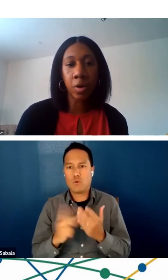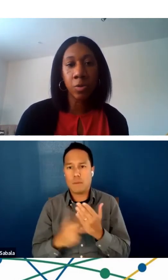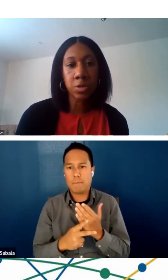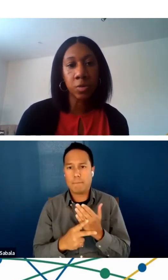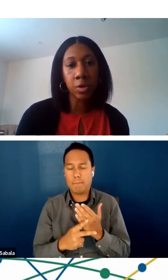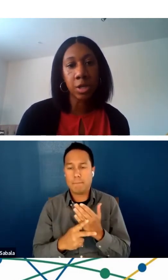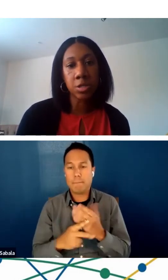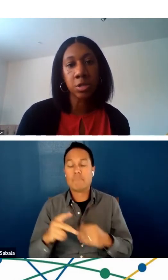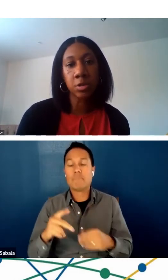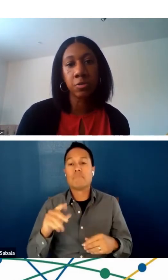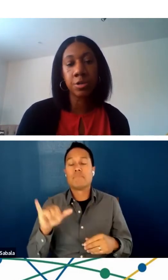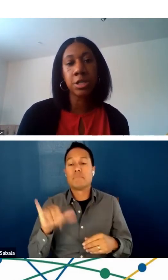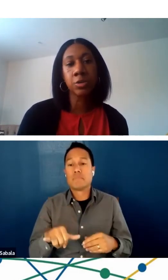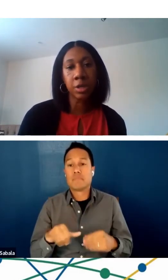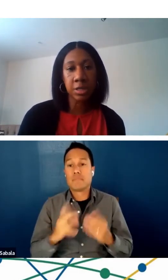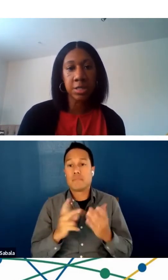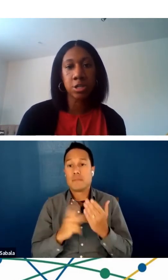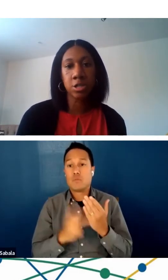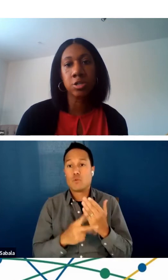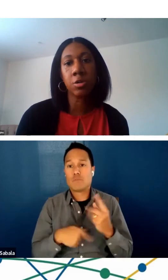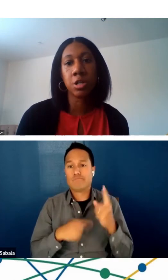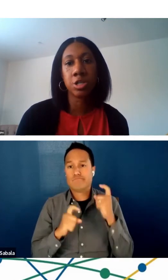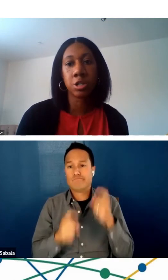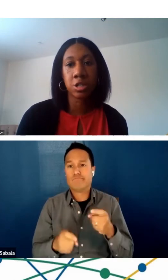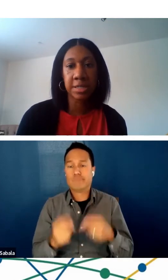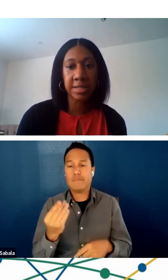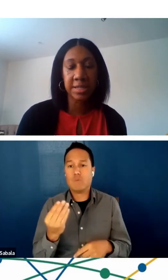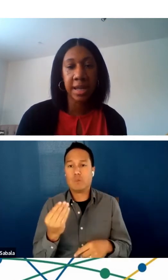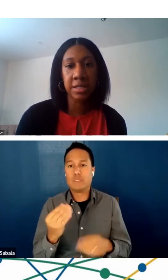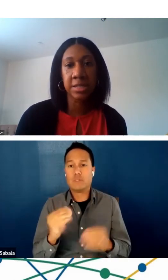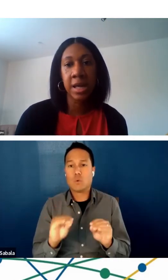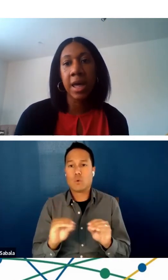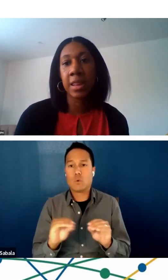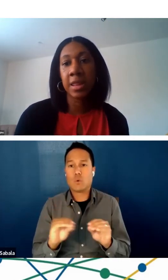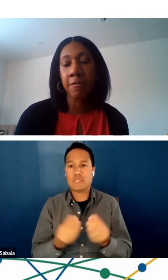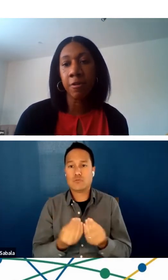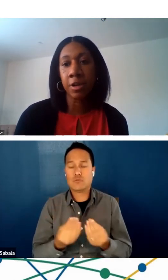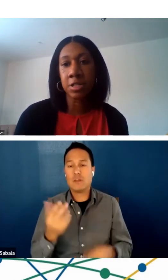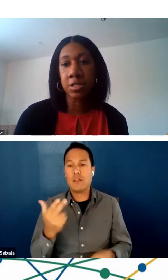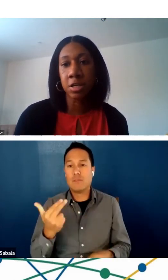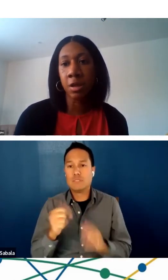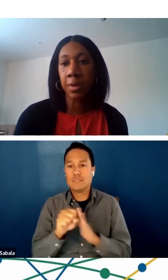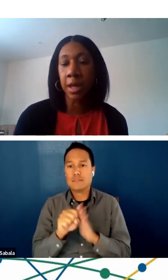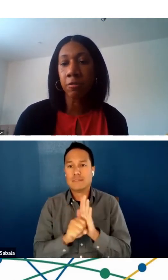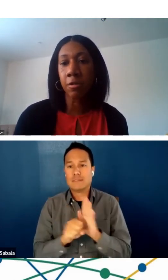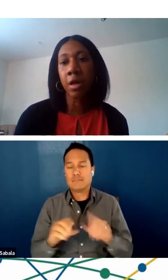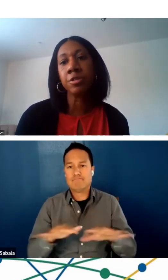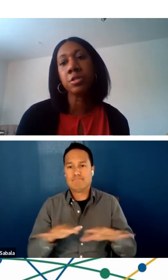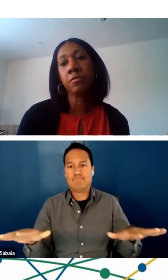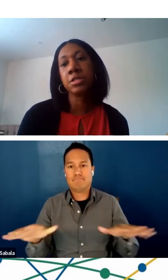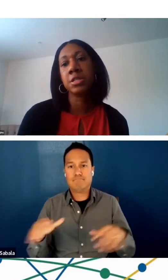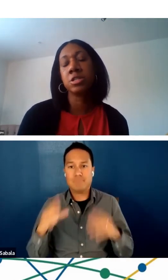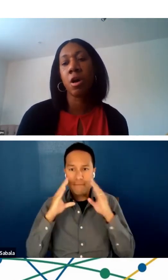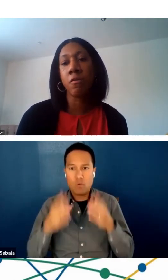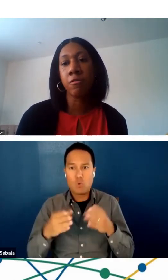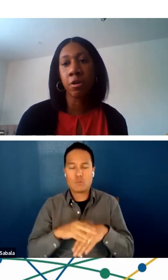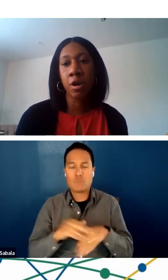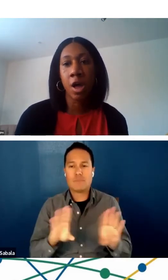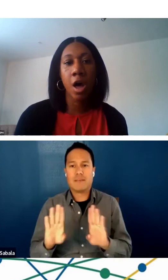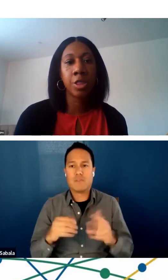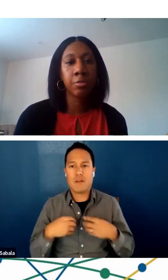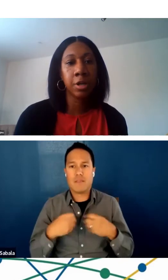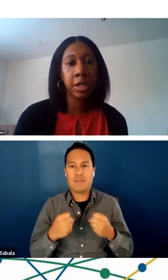that was awarded to 14 organizations across 13 states, and they focused on telebehavioral health services